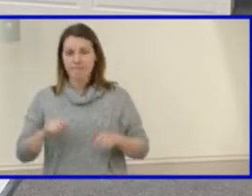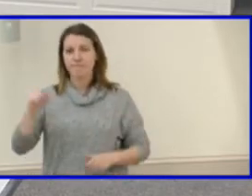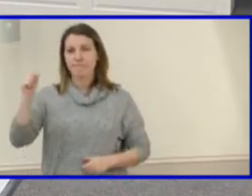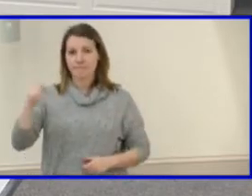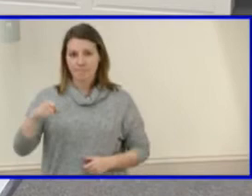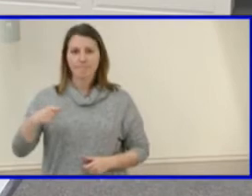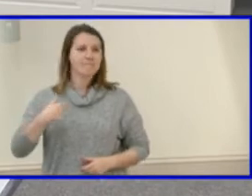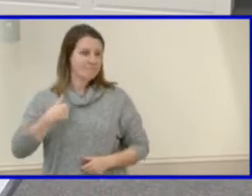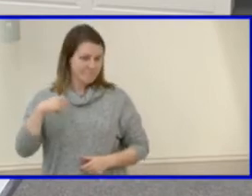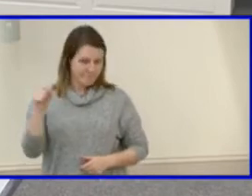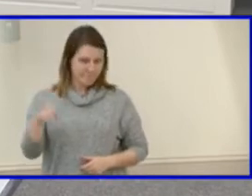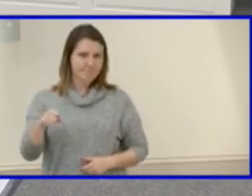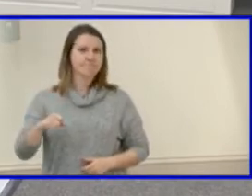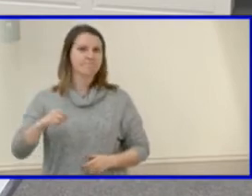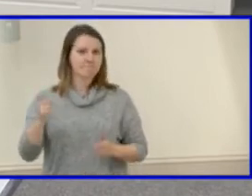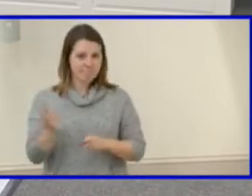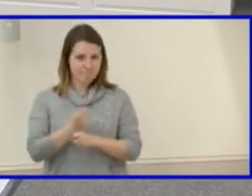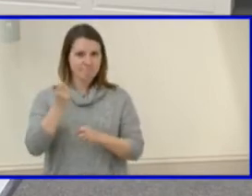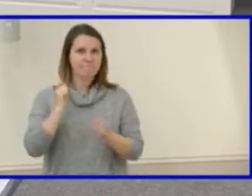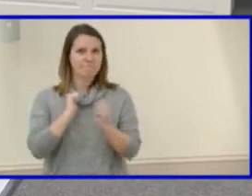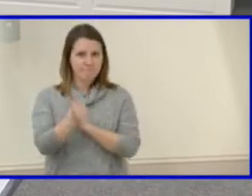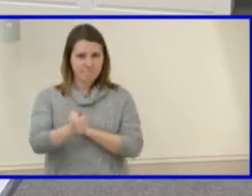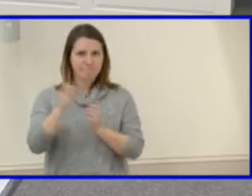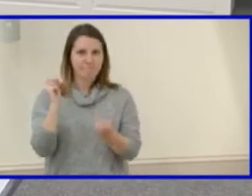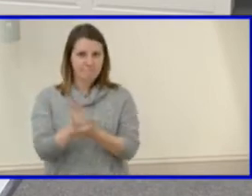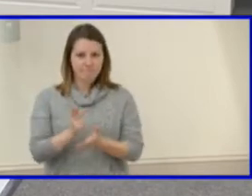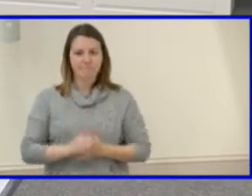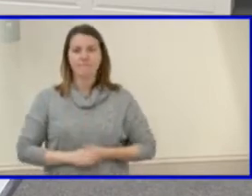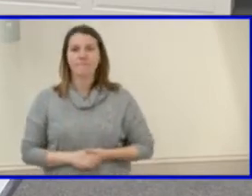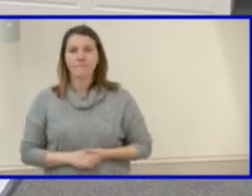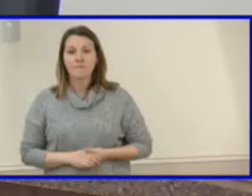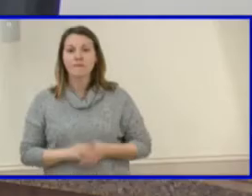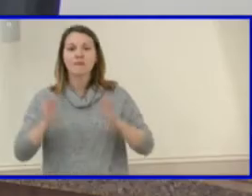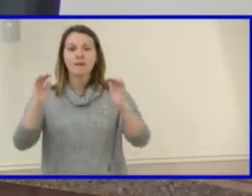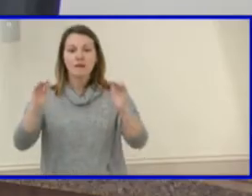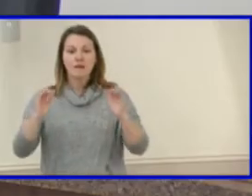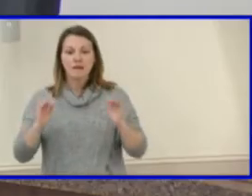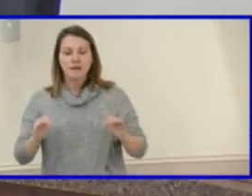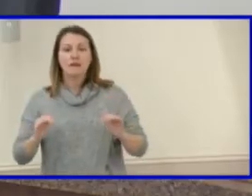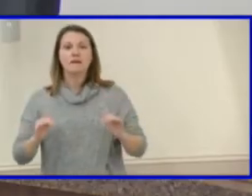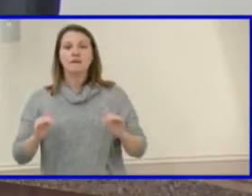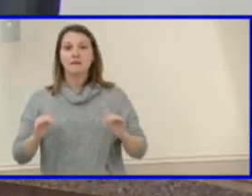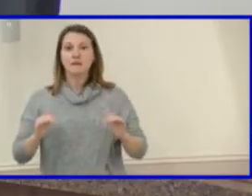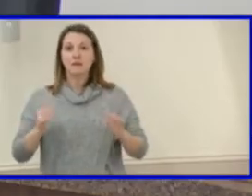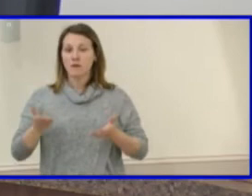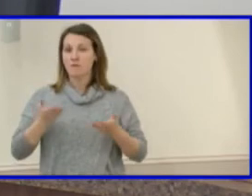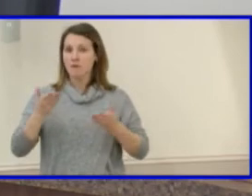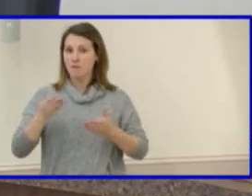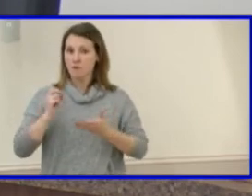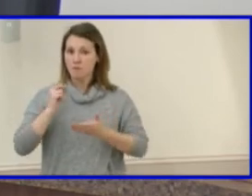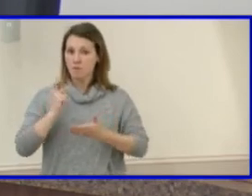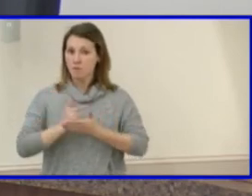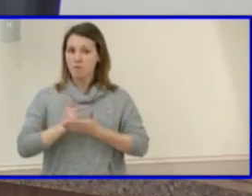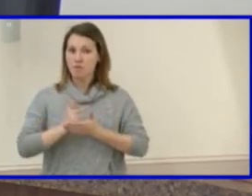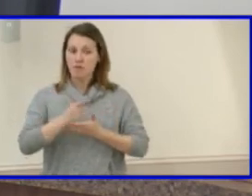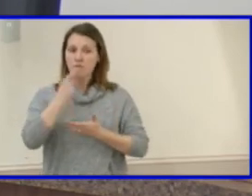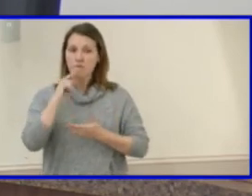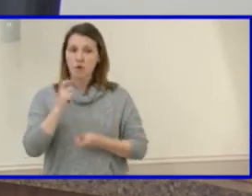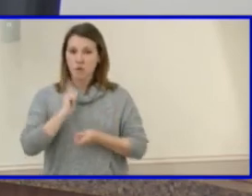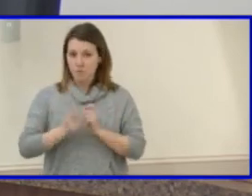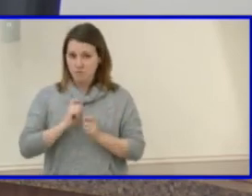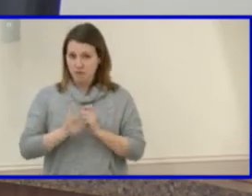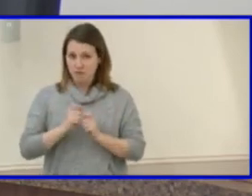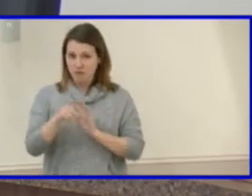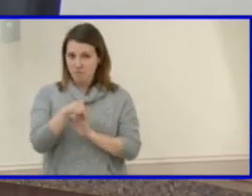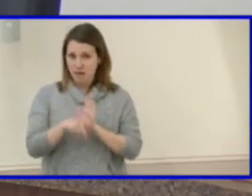Aye. And I vote aye. The ayes have it. The policy has been approved. Thank you. Next, recommending approval for the revisions to